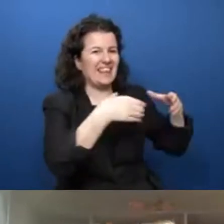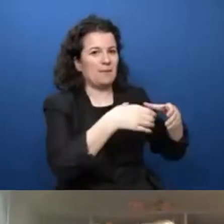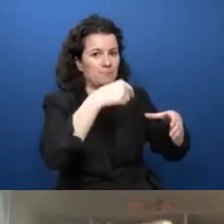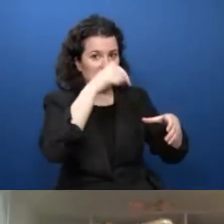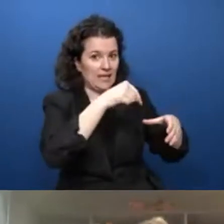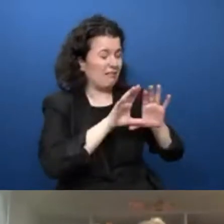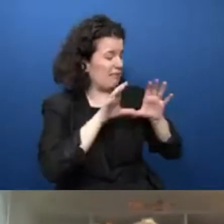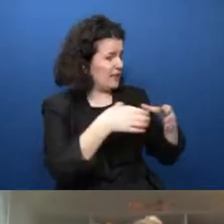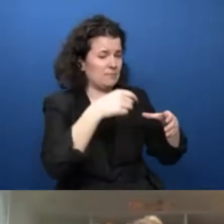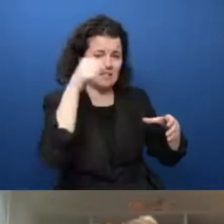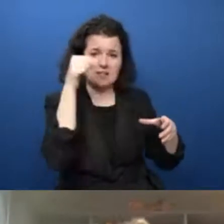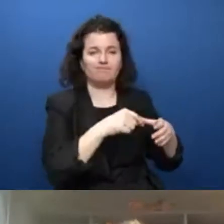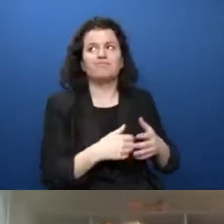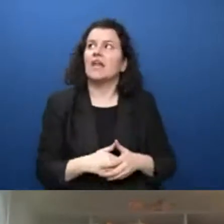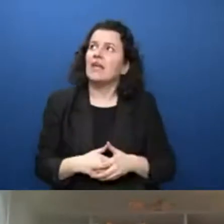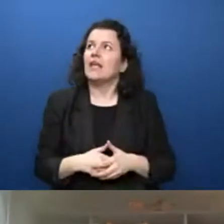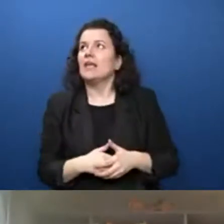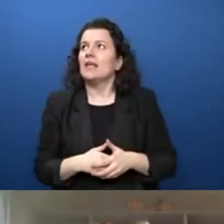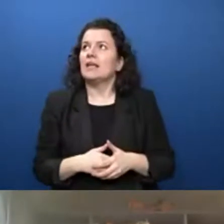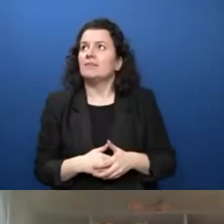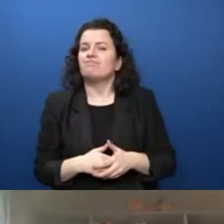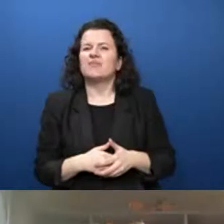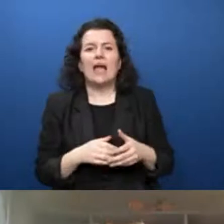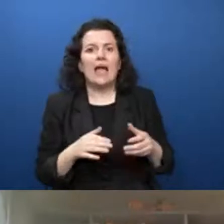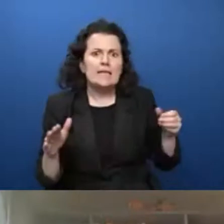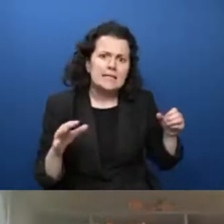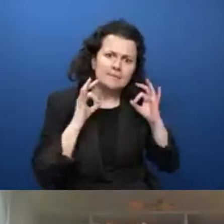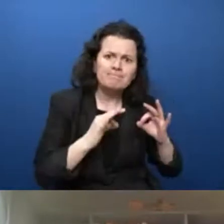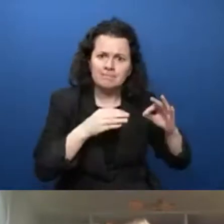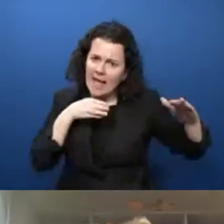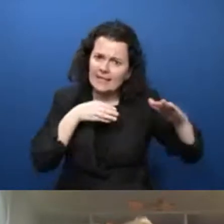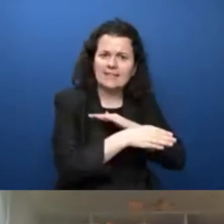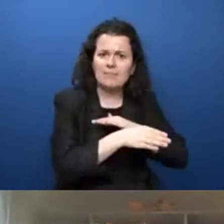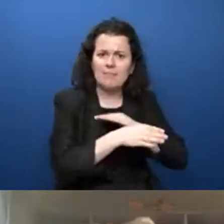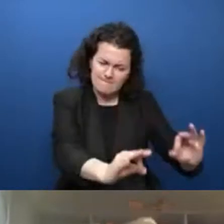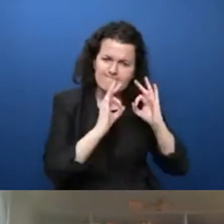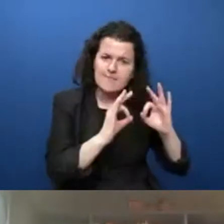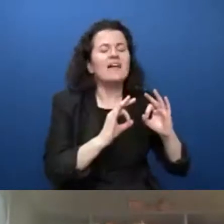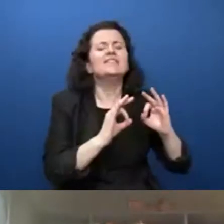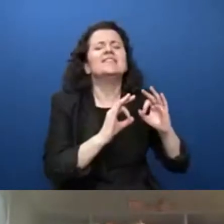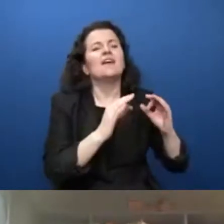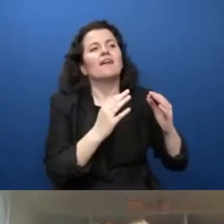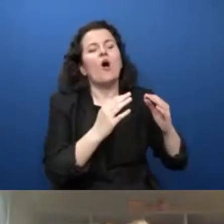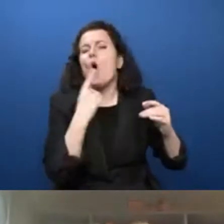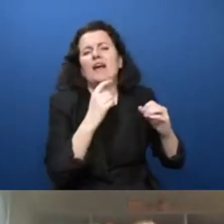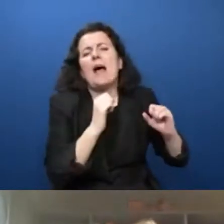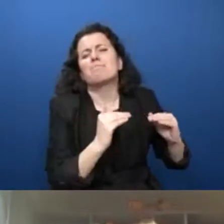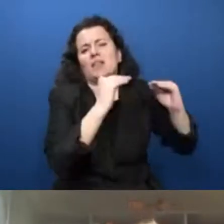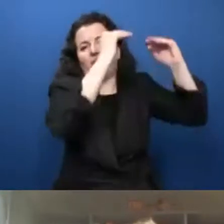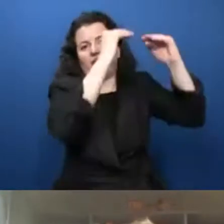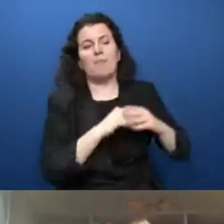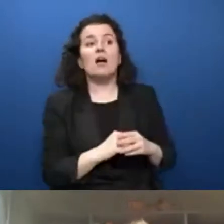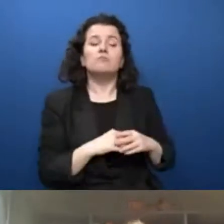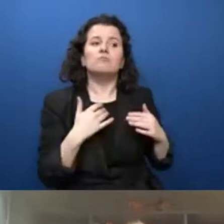I don't like to use the word fully accessible, because everything can be more accessible, but highly accessible with many, many